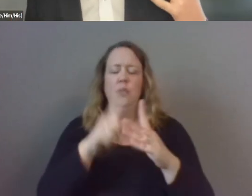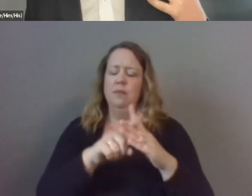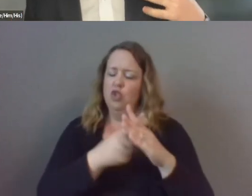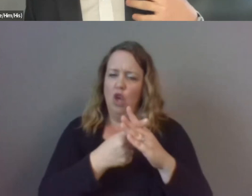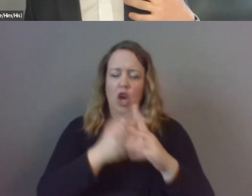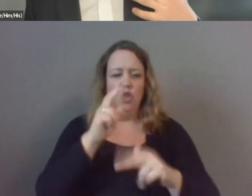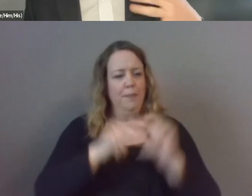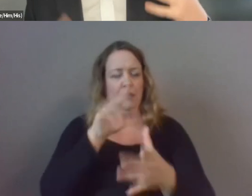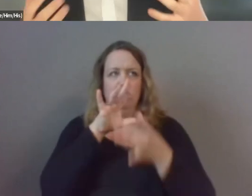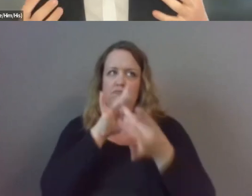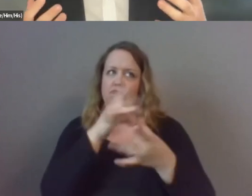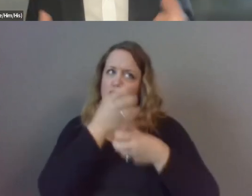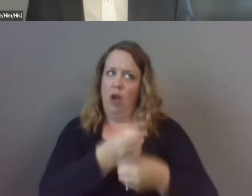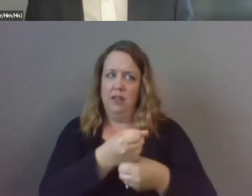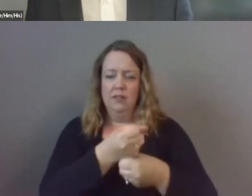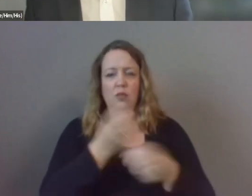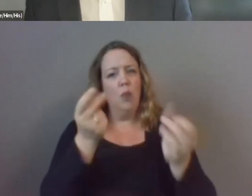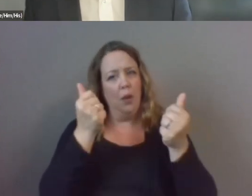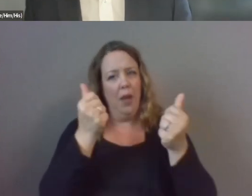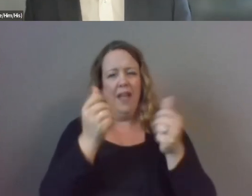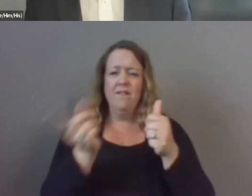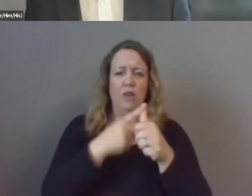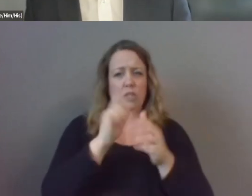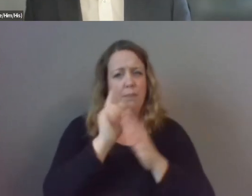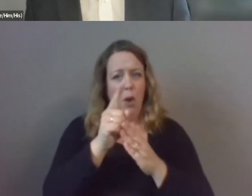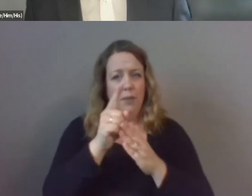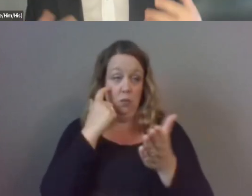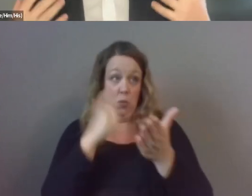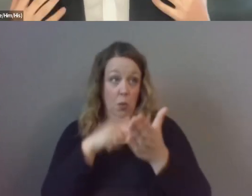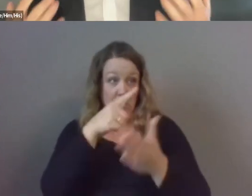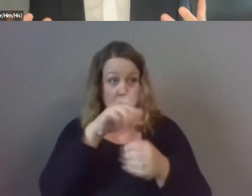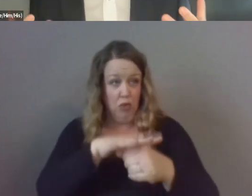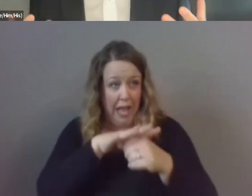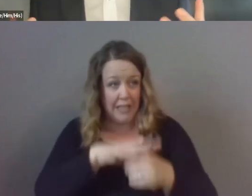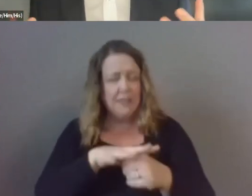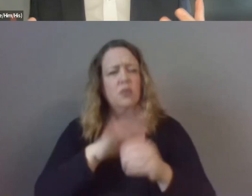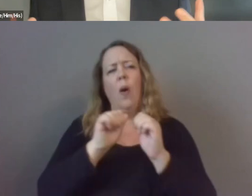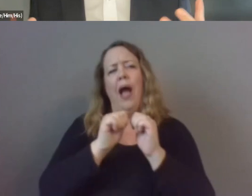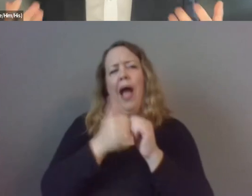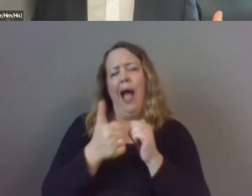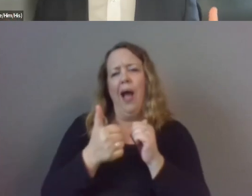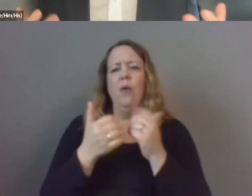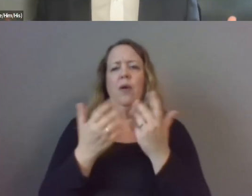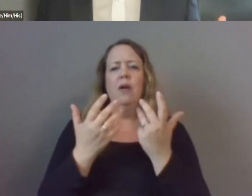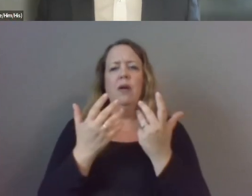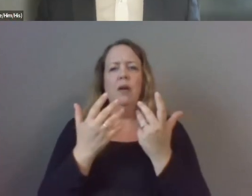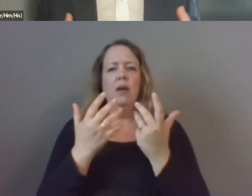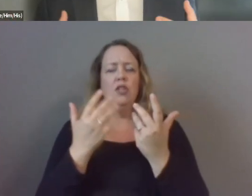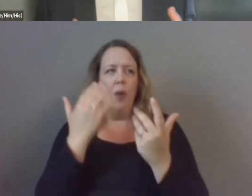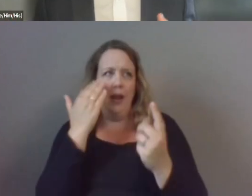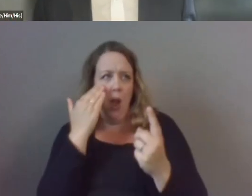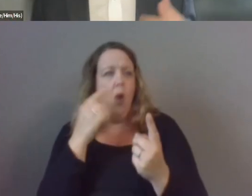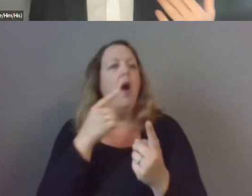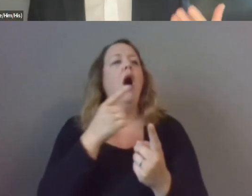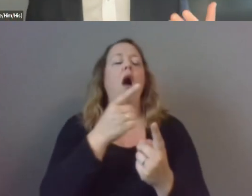it's it that you see they're in distress you know how do i get a sense of where they are but the aggravating challenges